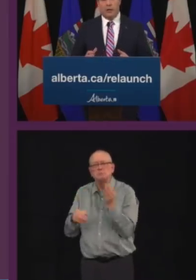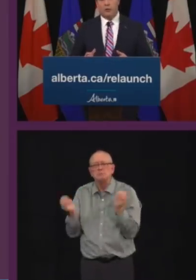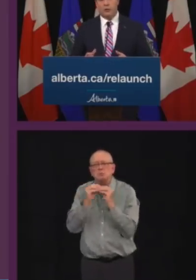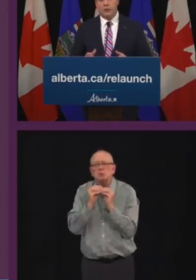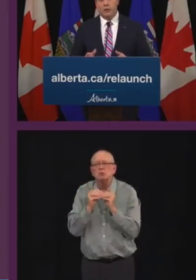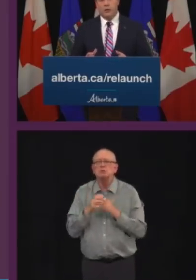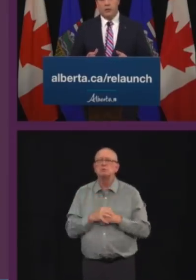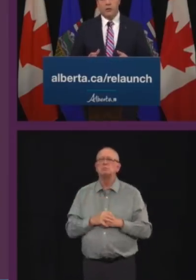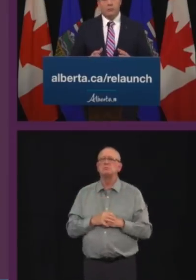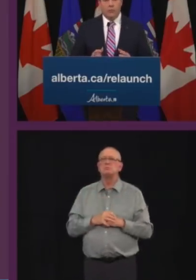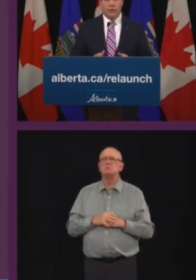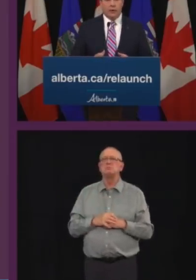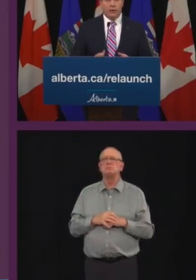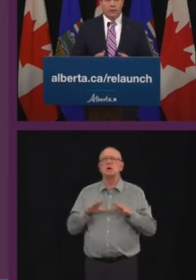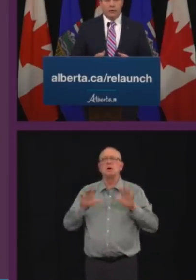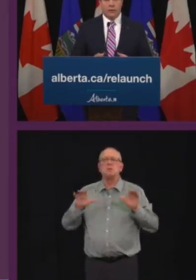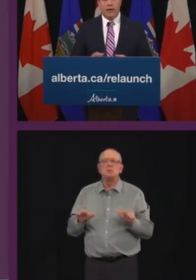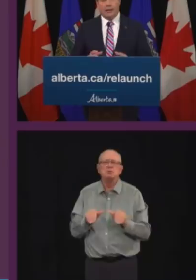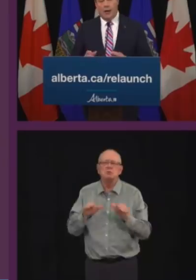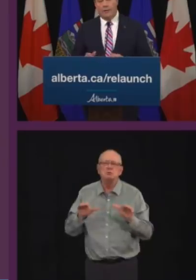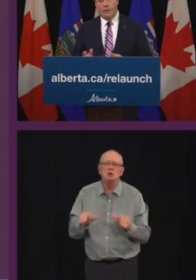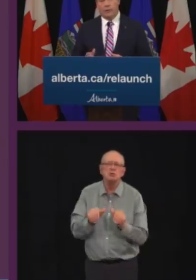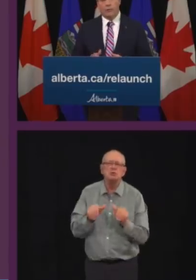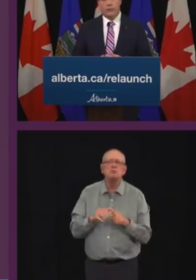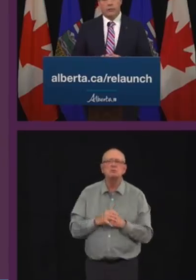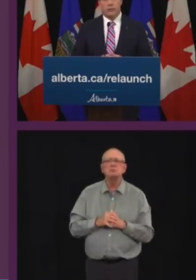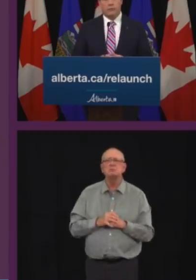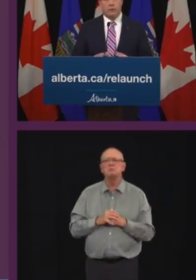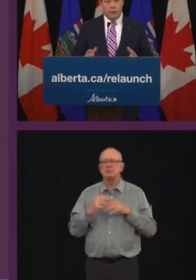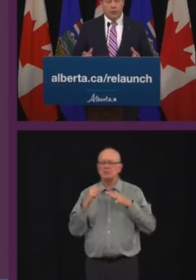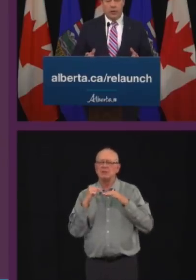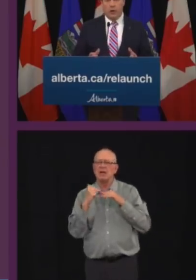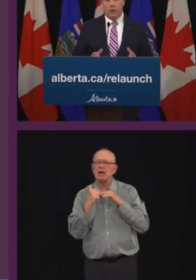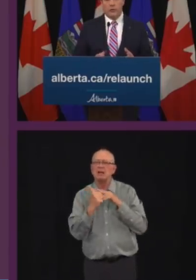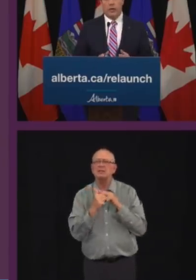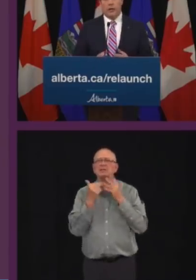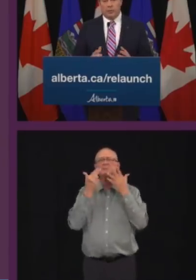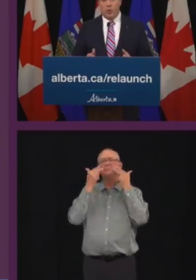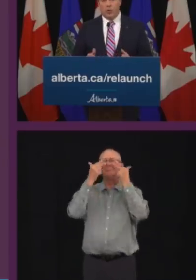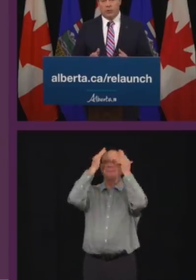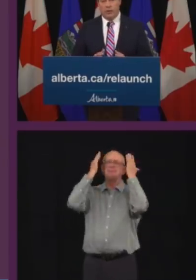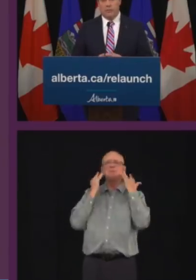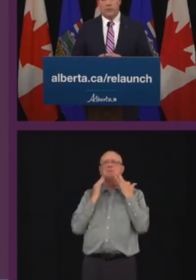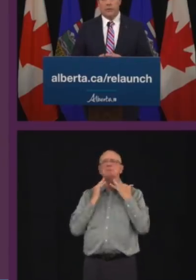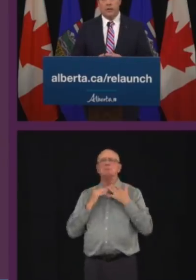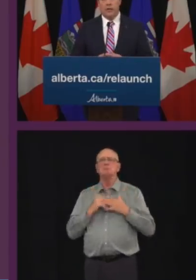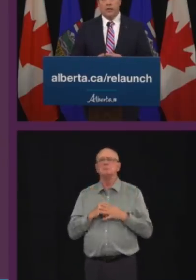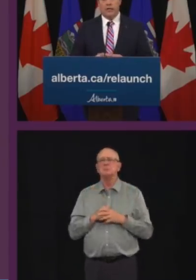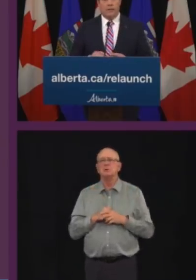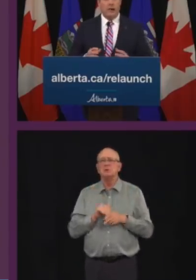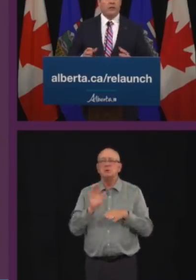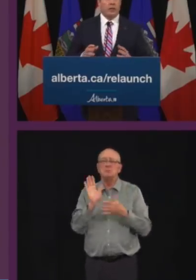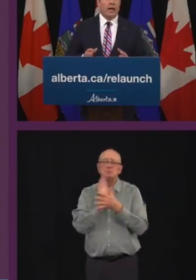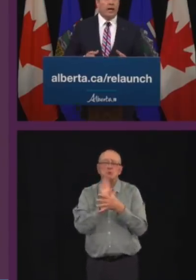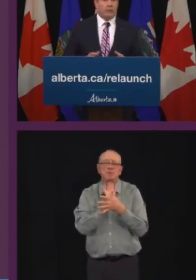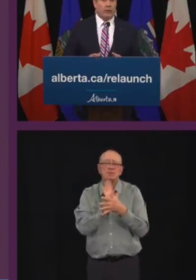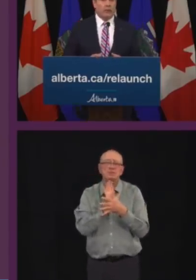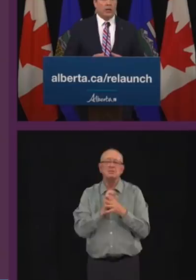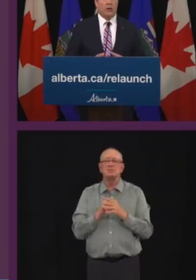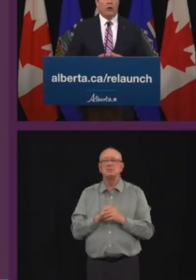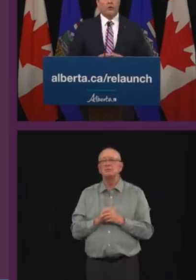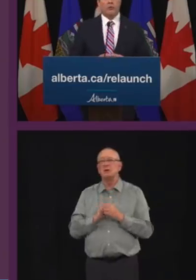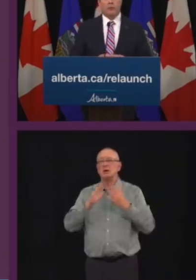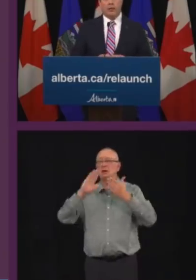and manicures. Movie theatres and live theatres. Community halls and sports teams. Events and